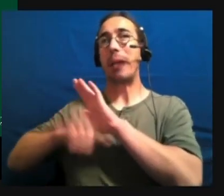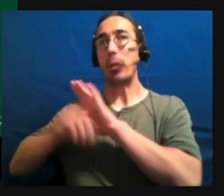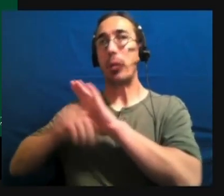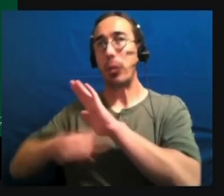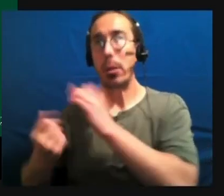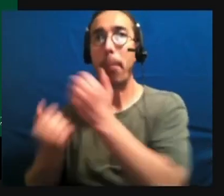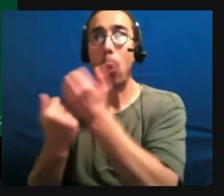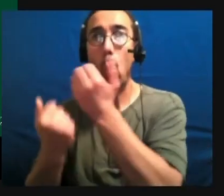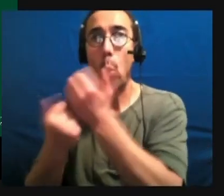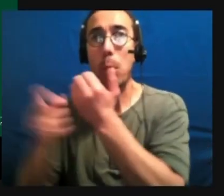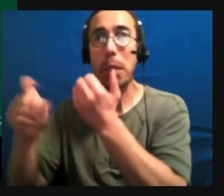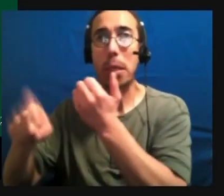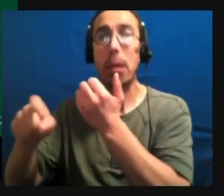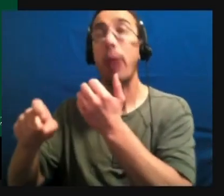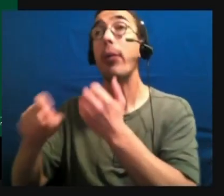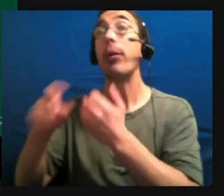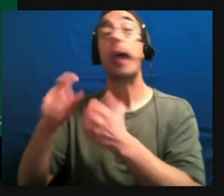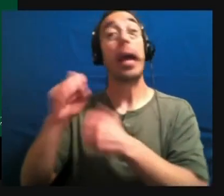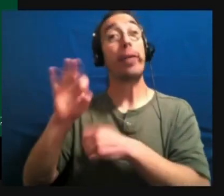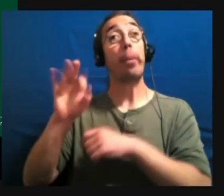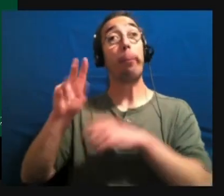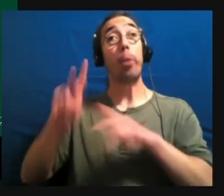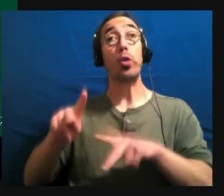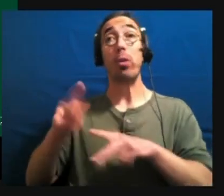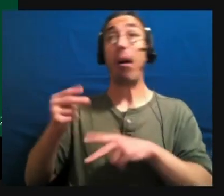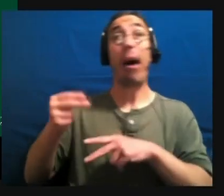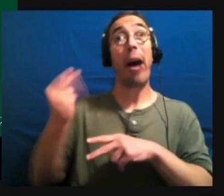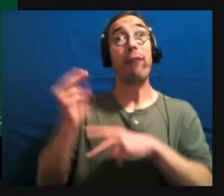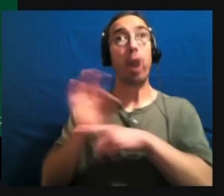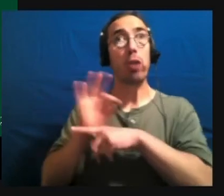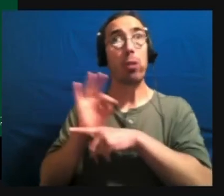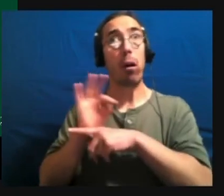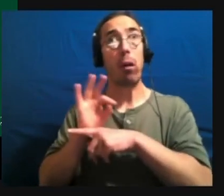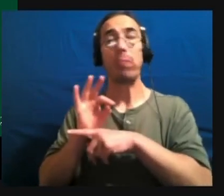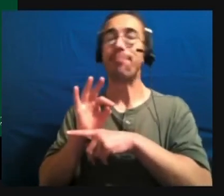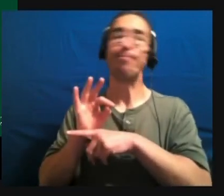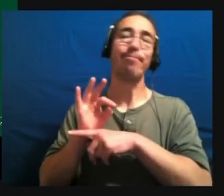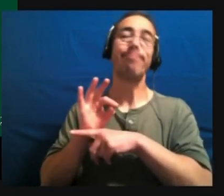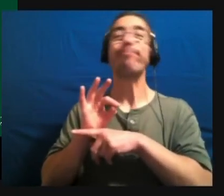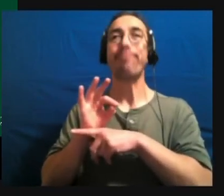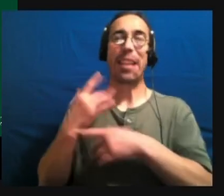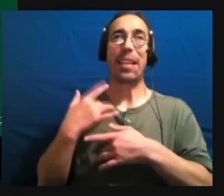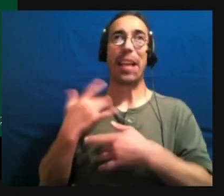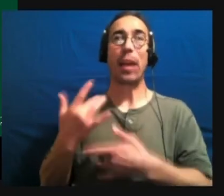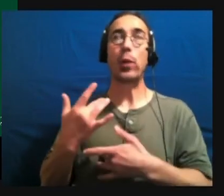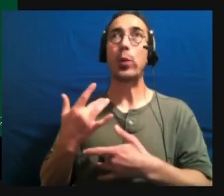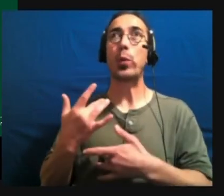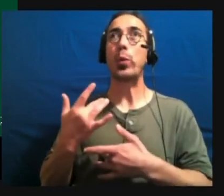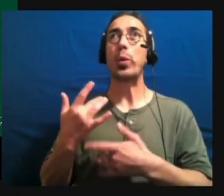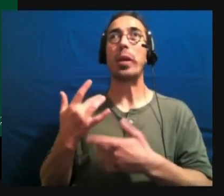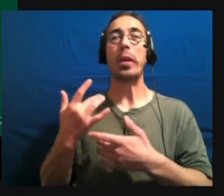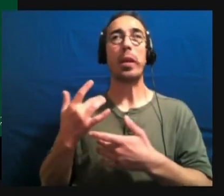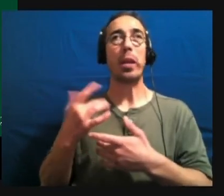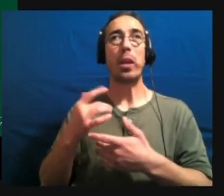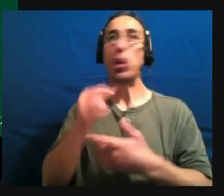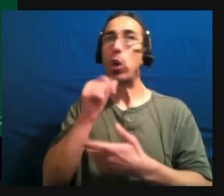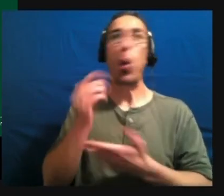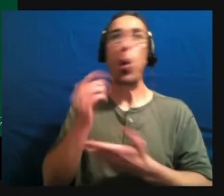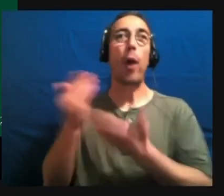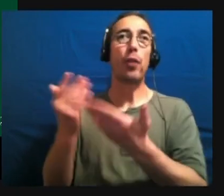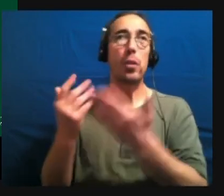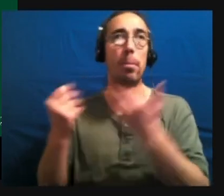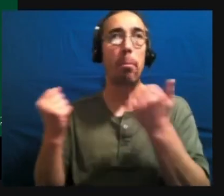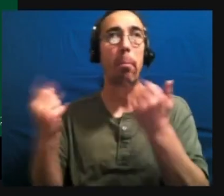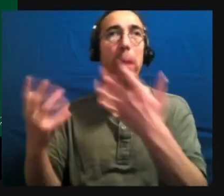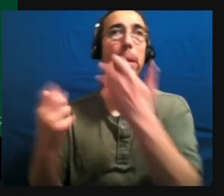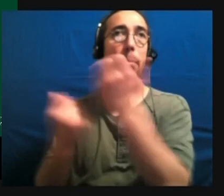highly functioning. And downplay the capabilities of people who